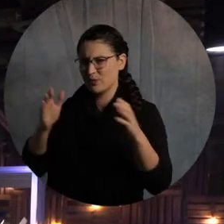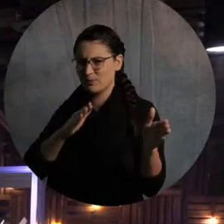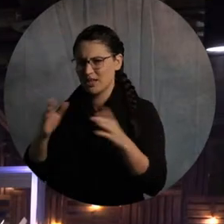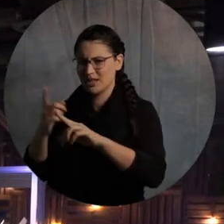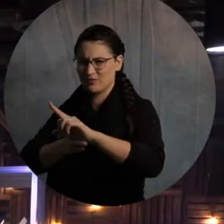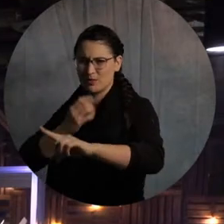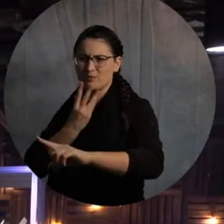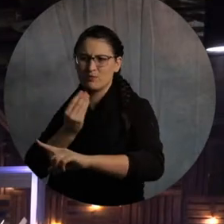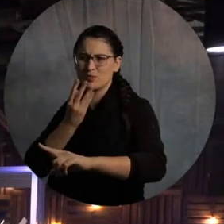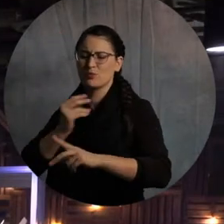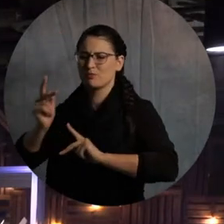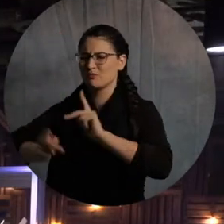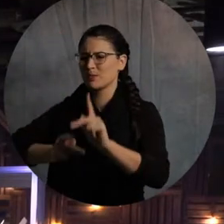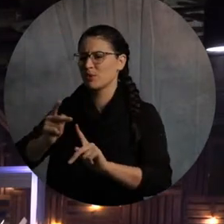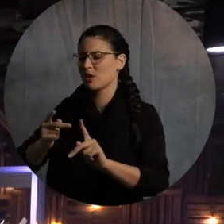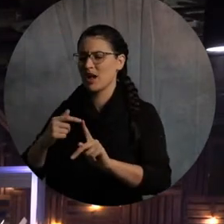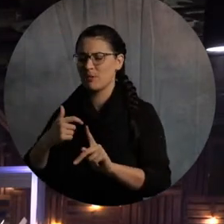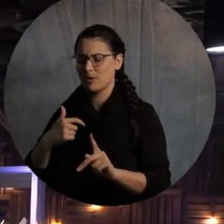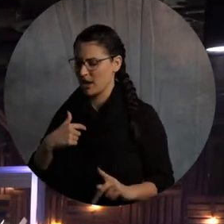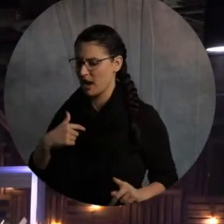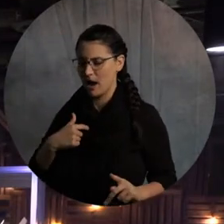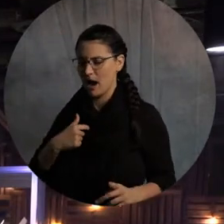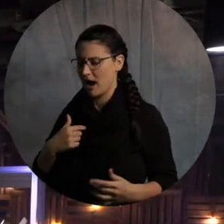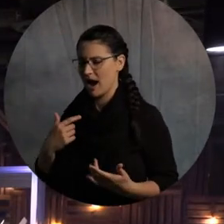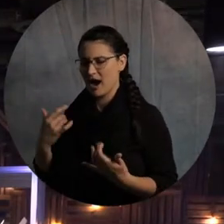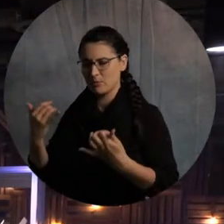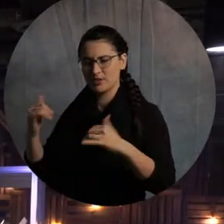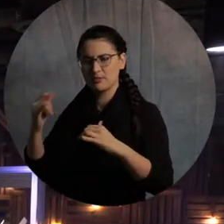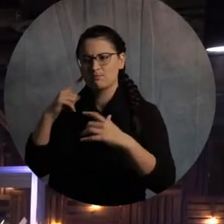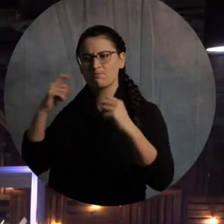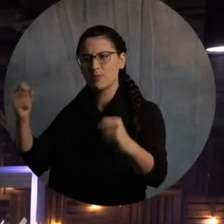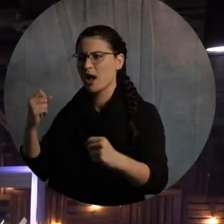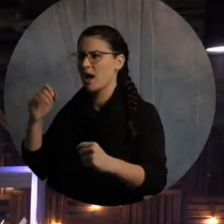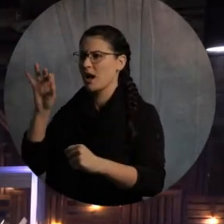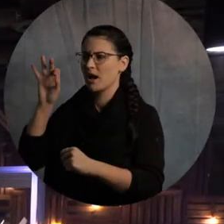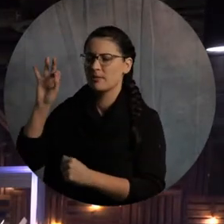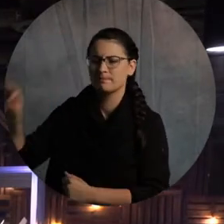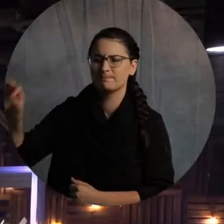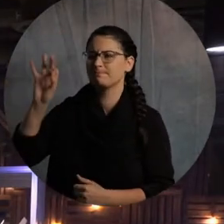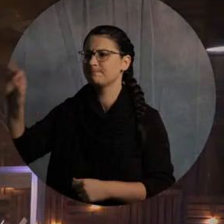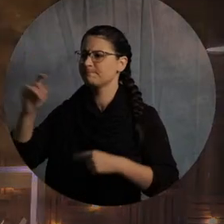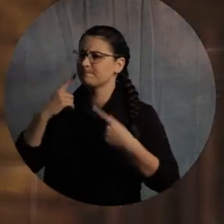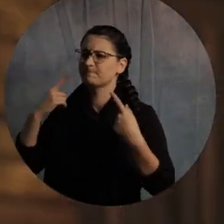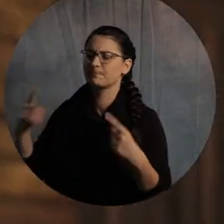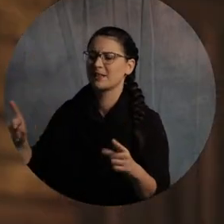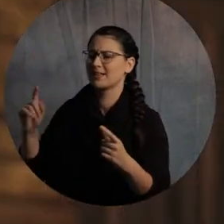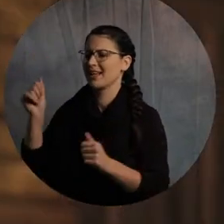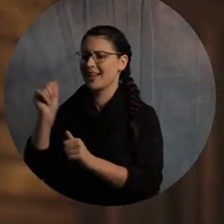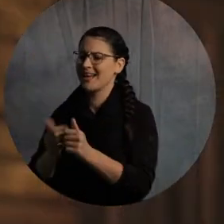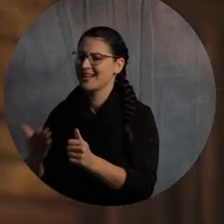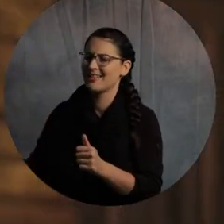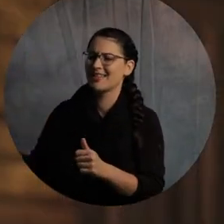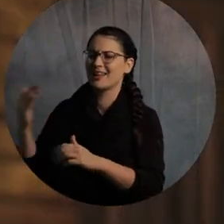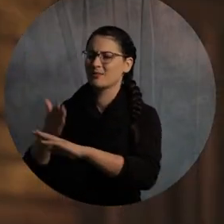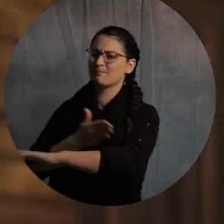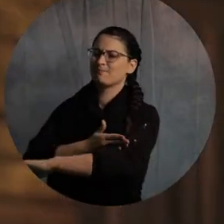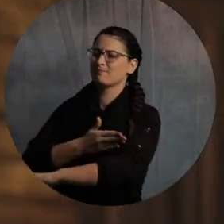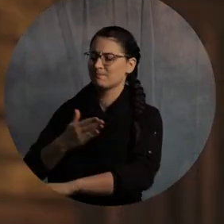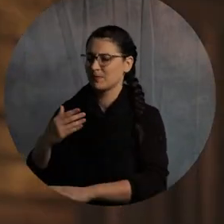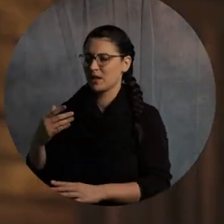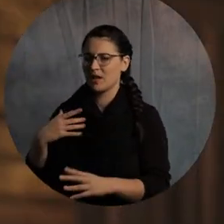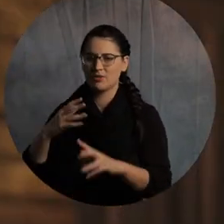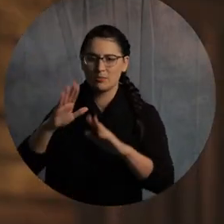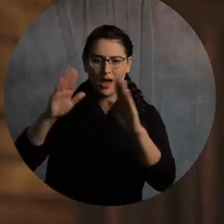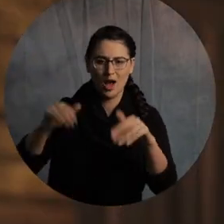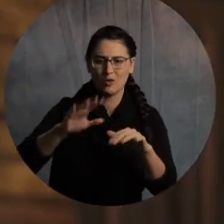not shrink from declaring to you anything that was profitable and teaching you in public from house to house,